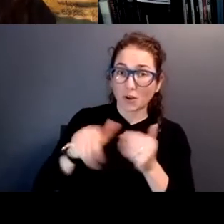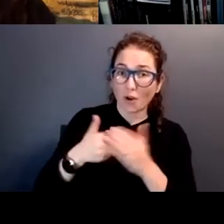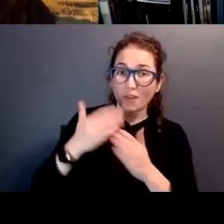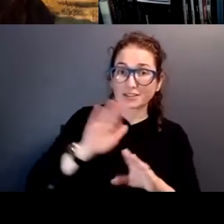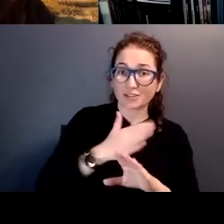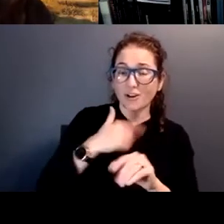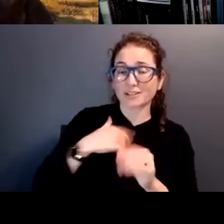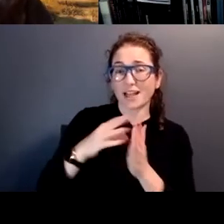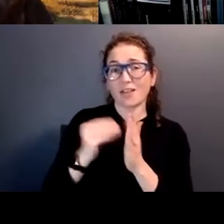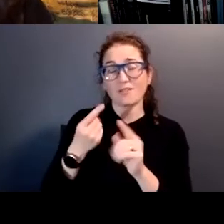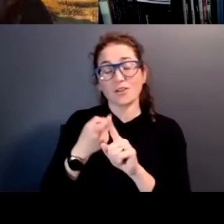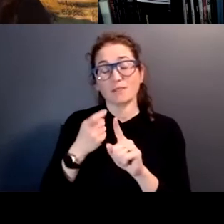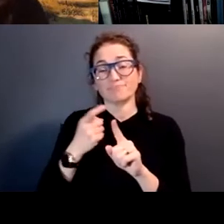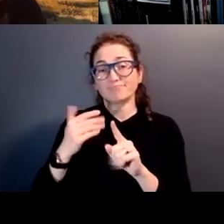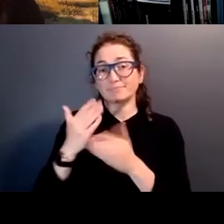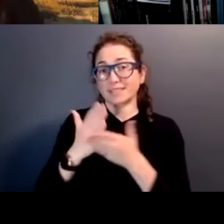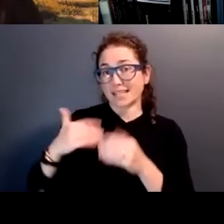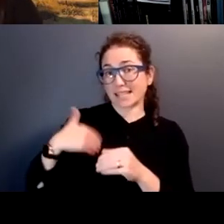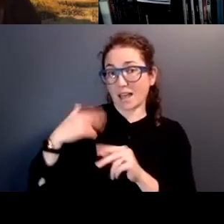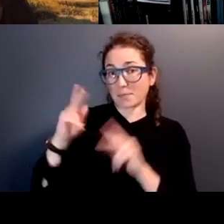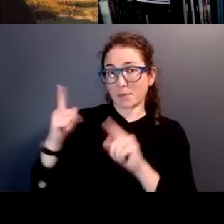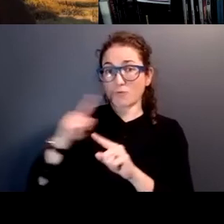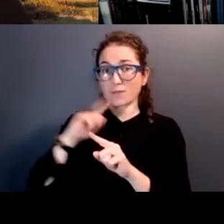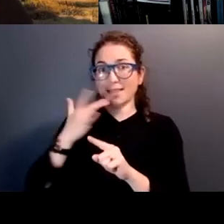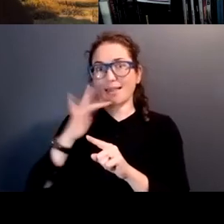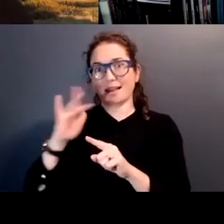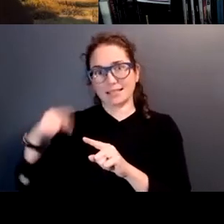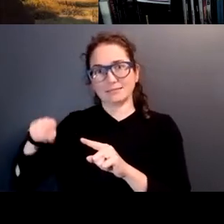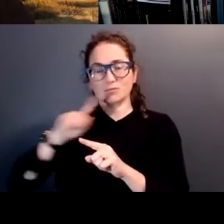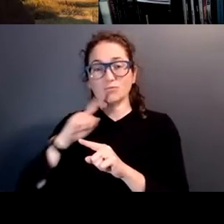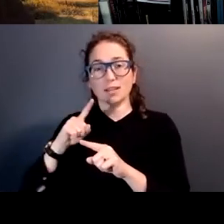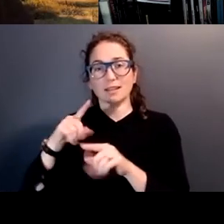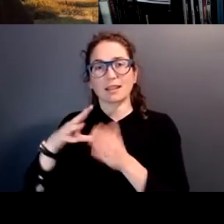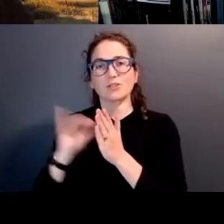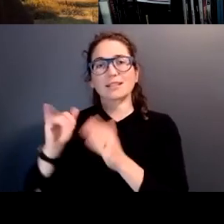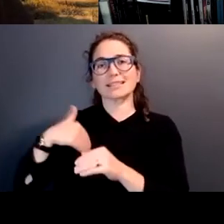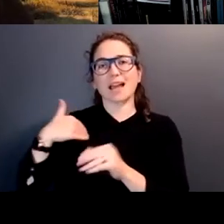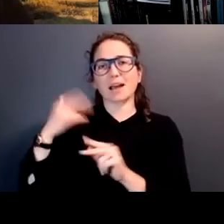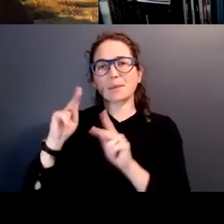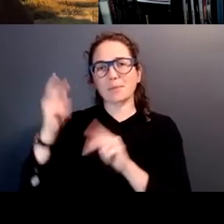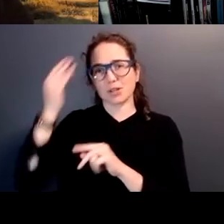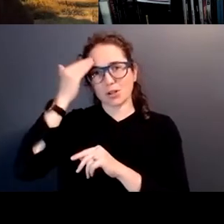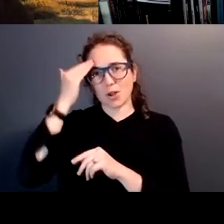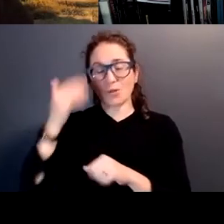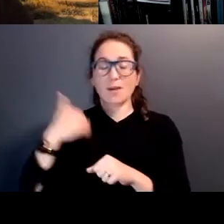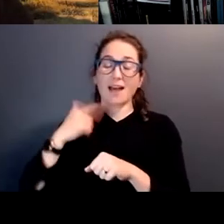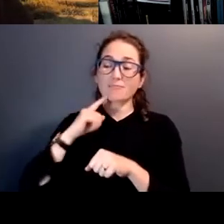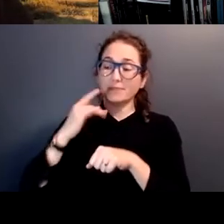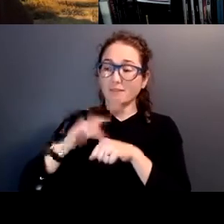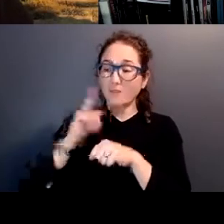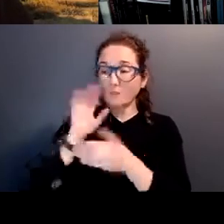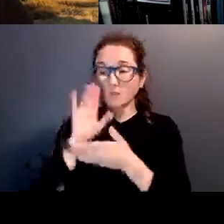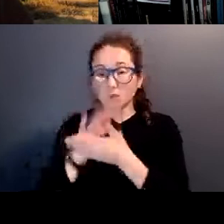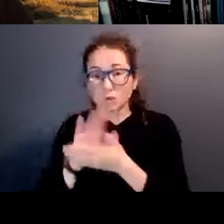I learned from some of our younger people who have the good fortune of learning as younger people. Now that, you know, we have availability of schools